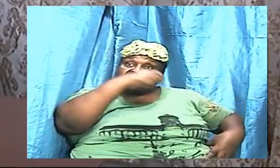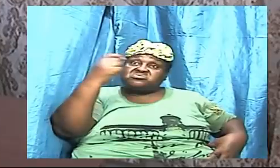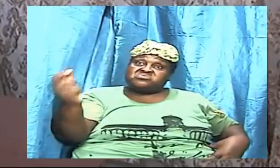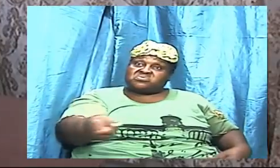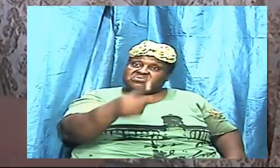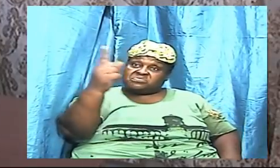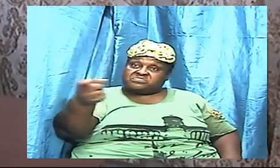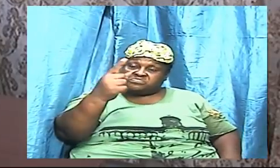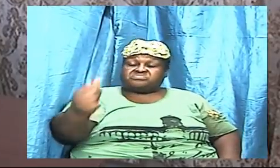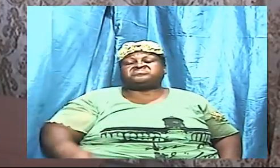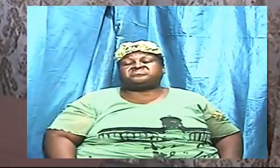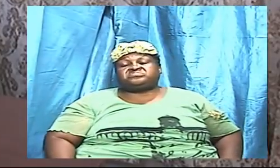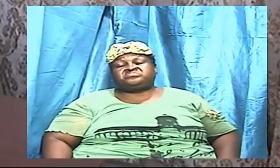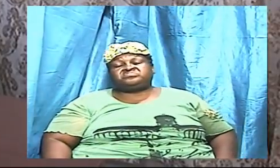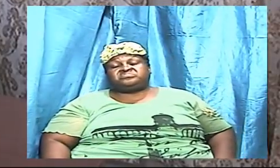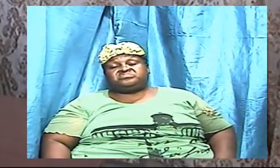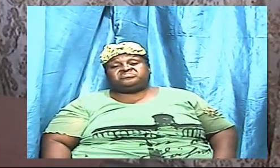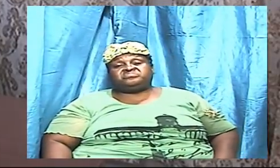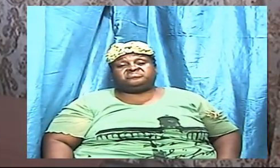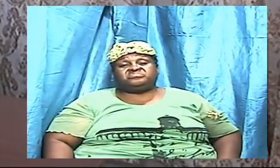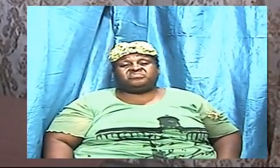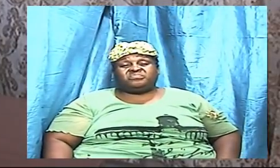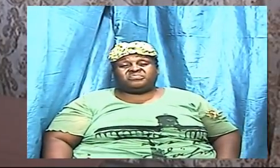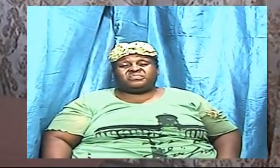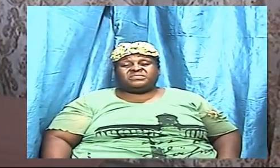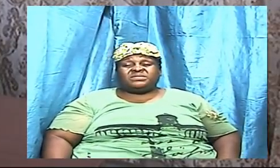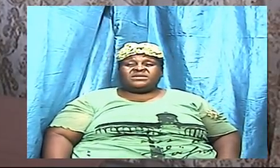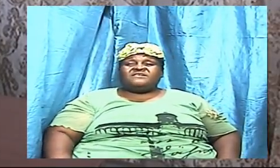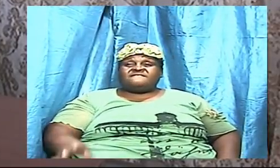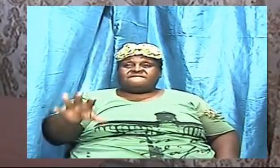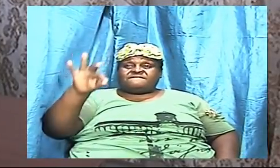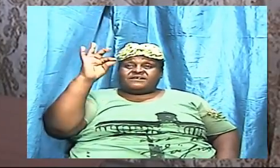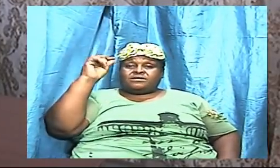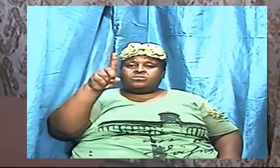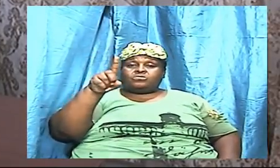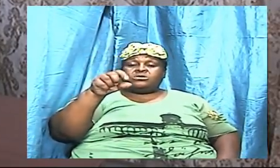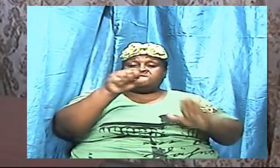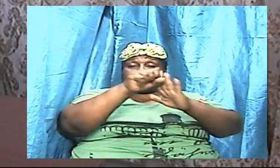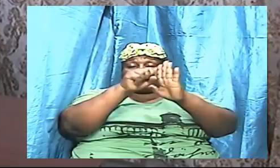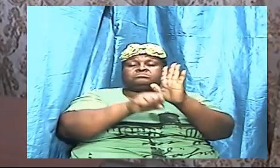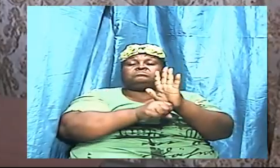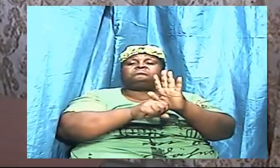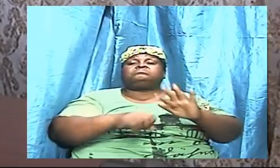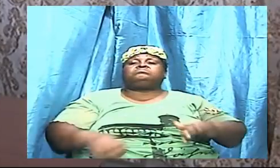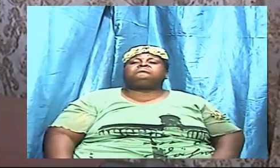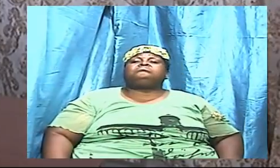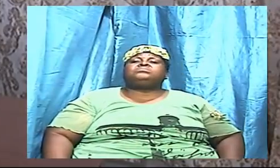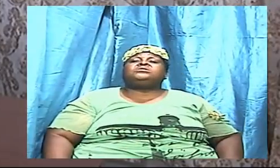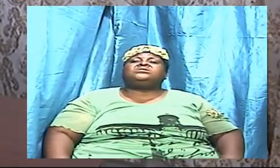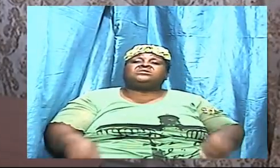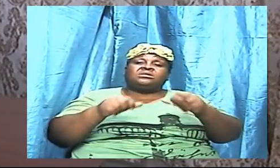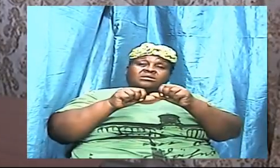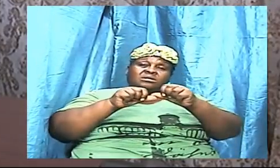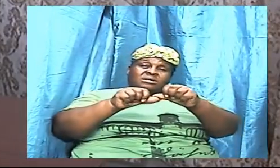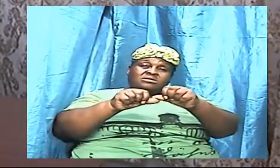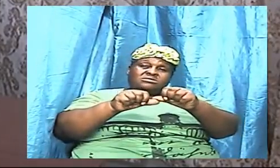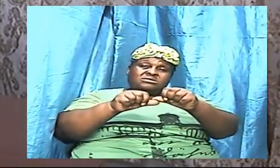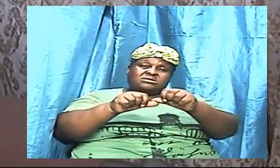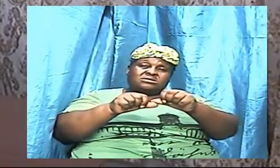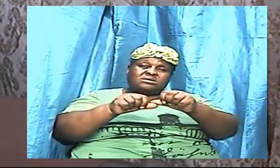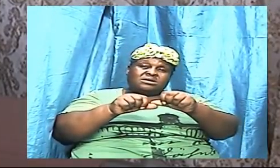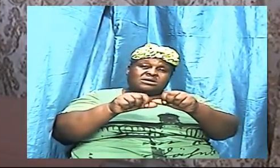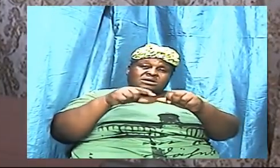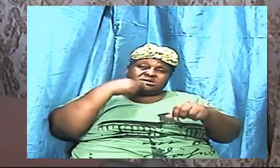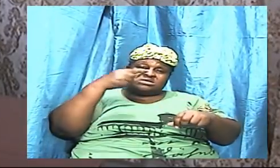i want us to turn and i'm going to ask if we could just sign one scripture and i will continue to speak as we look at the scripture